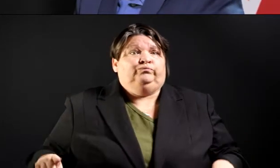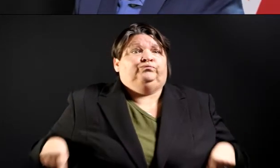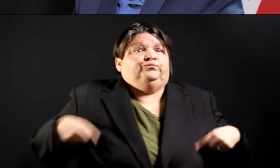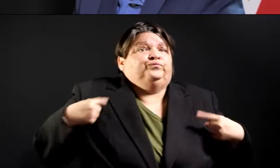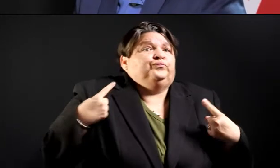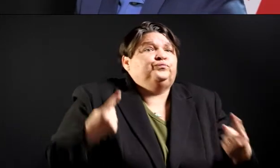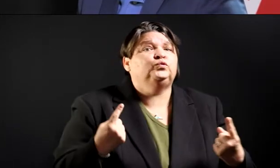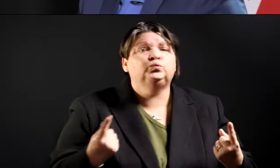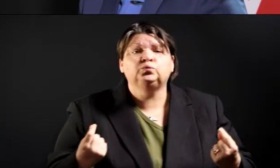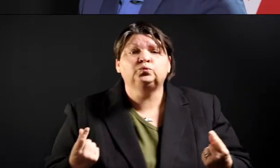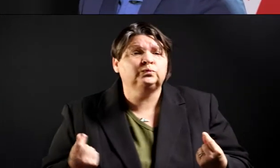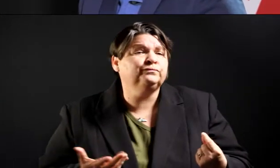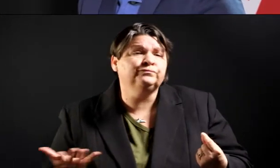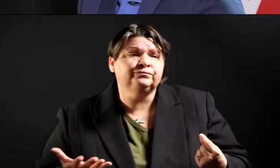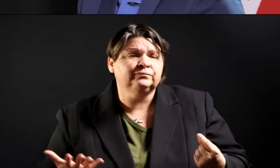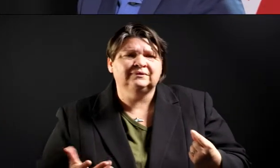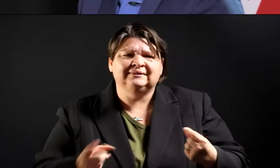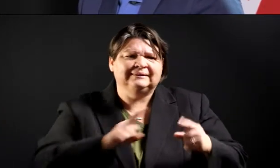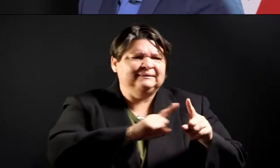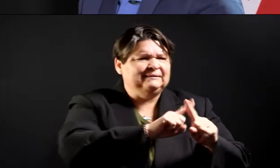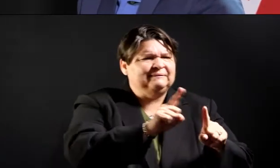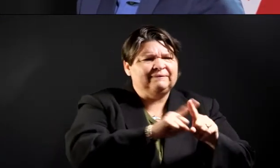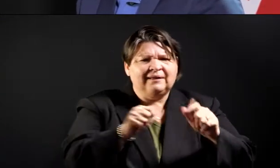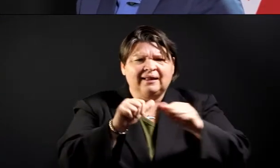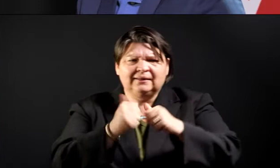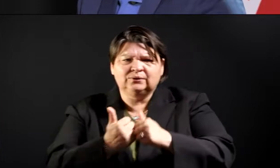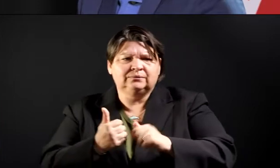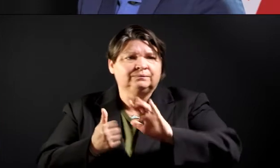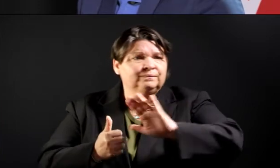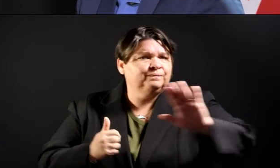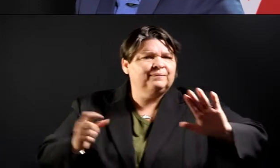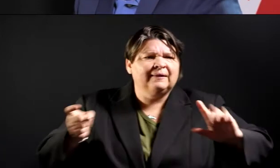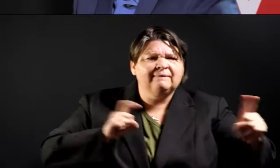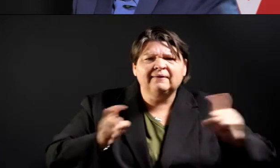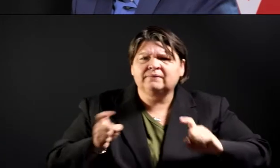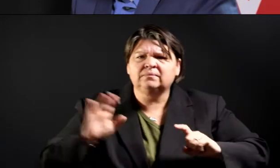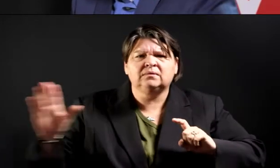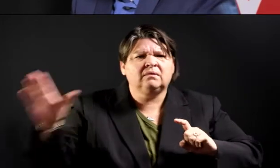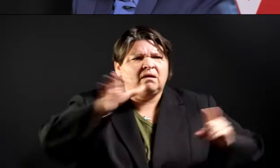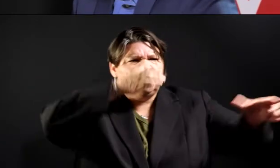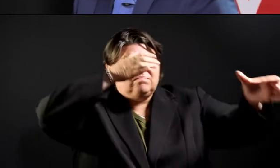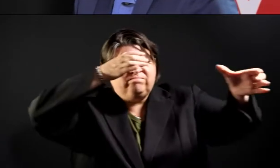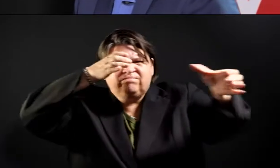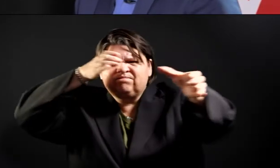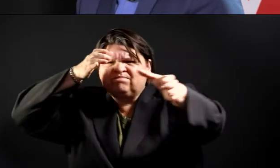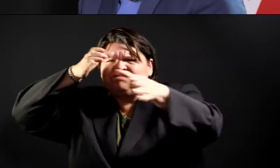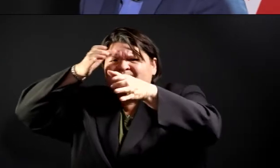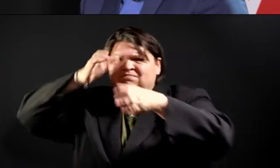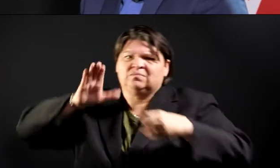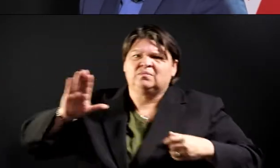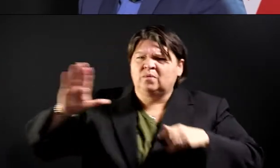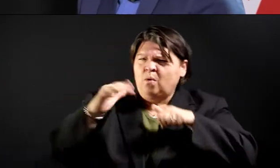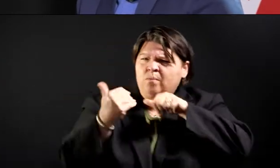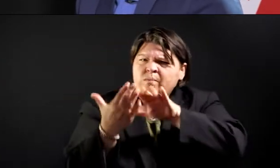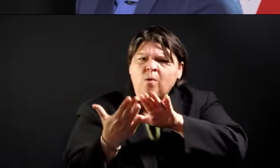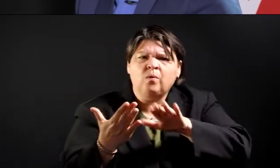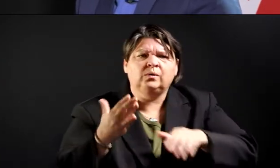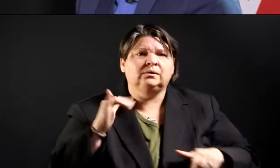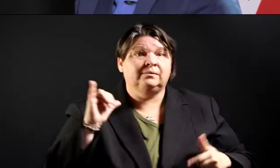on those partner agencies which can give us firsthand input on what challenges we face. For example,